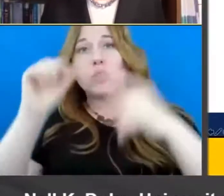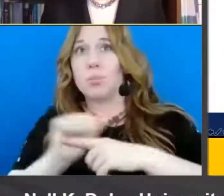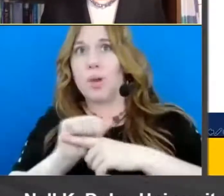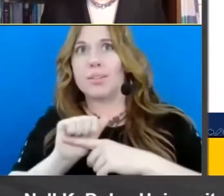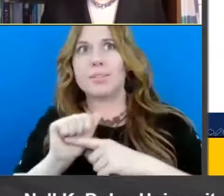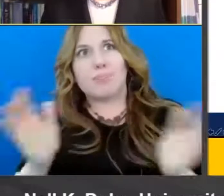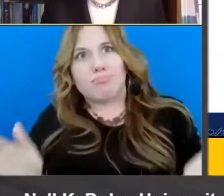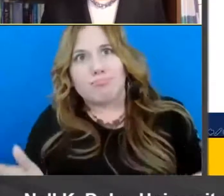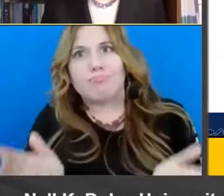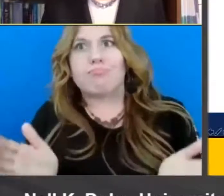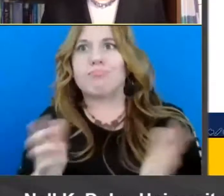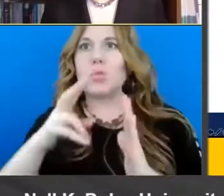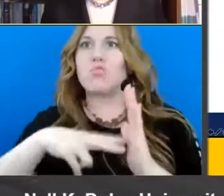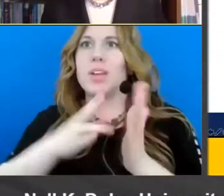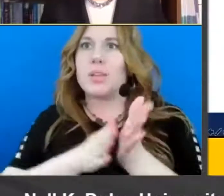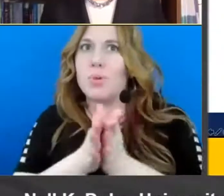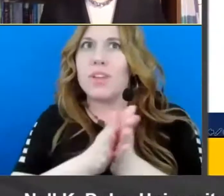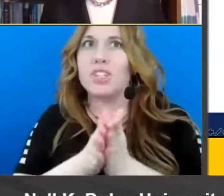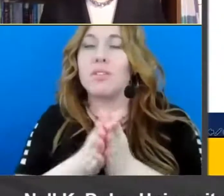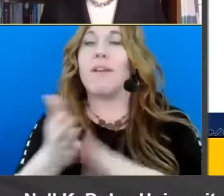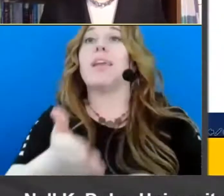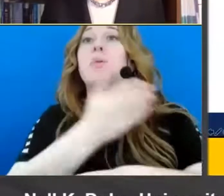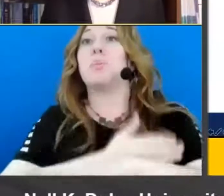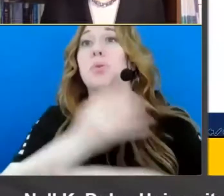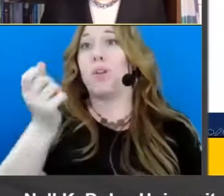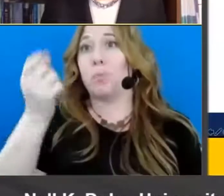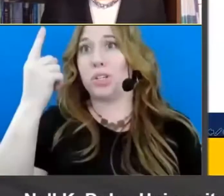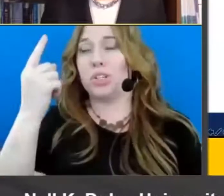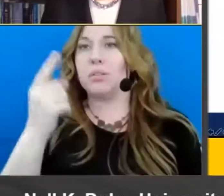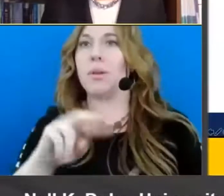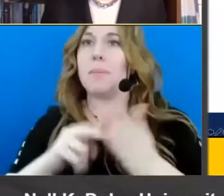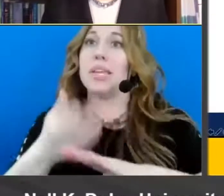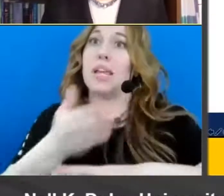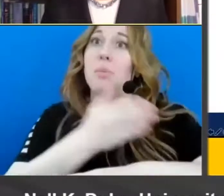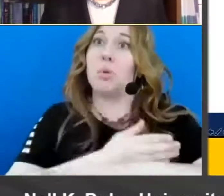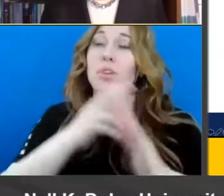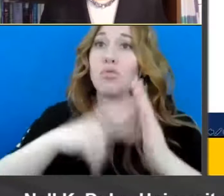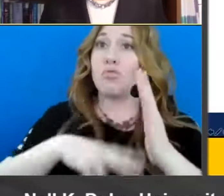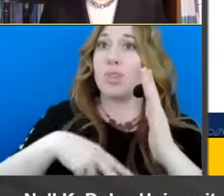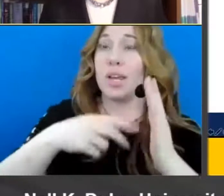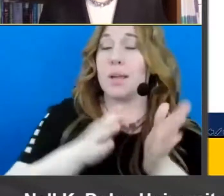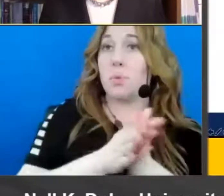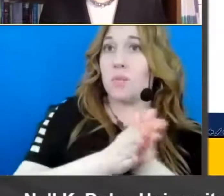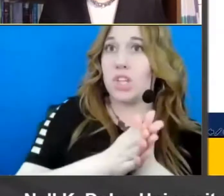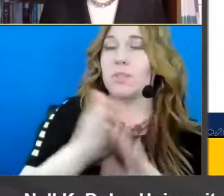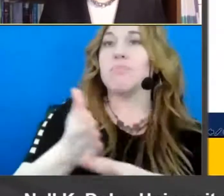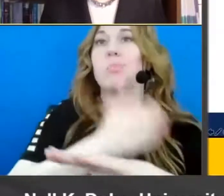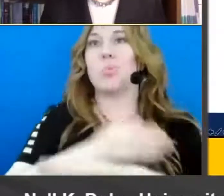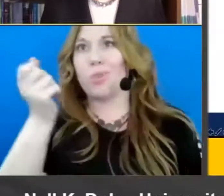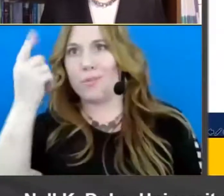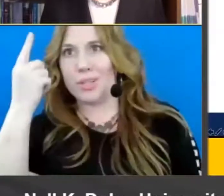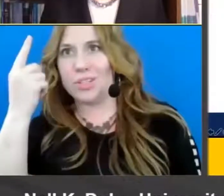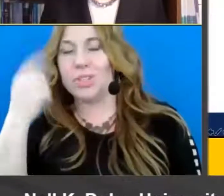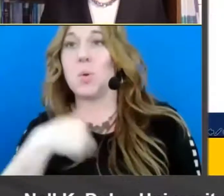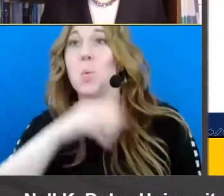reading motivation improve comprehension um that is improving reading motivation improves comprehension um we know